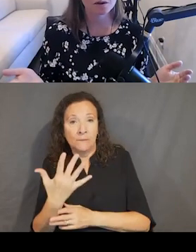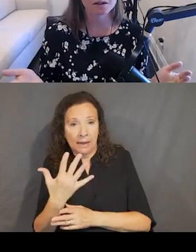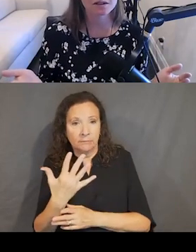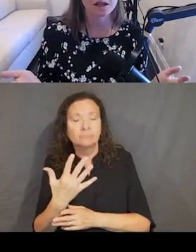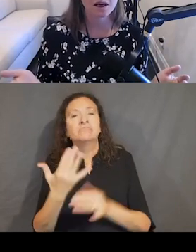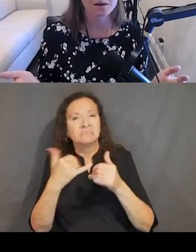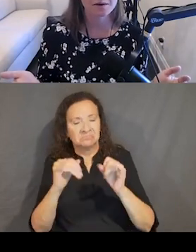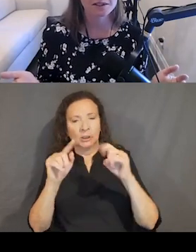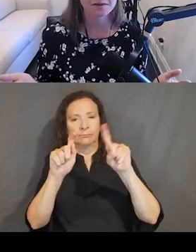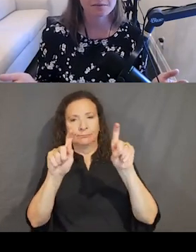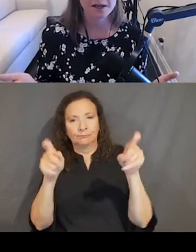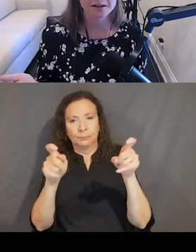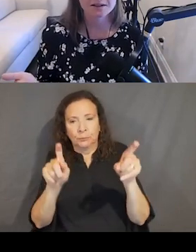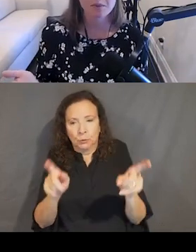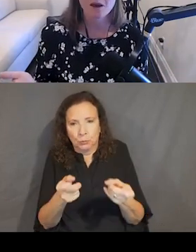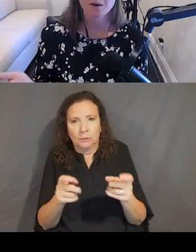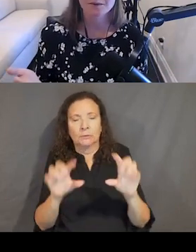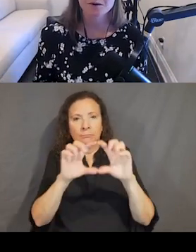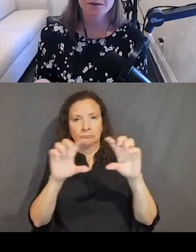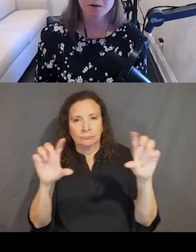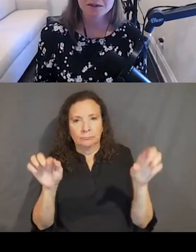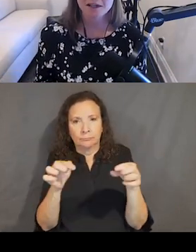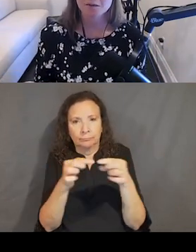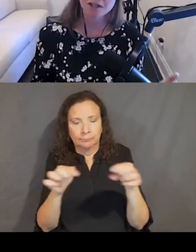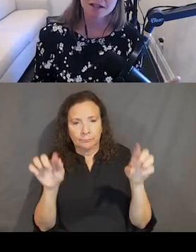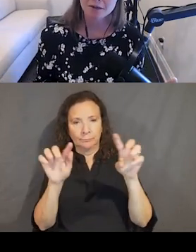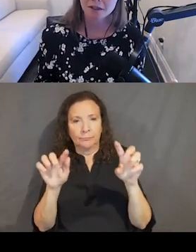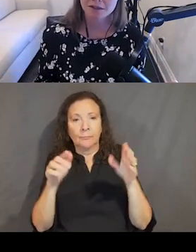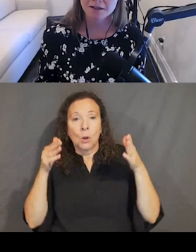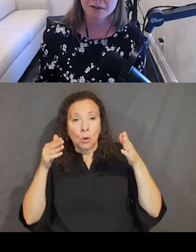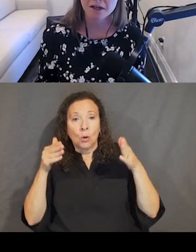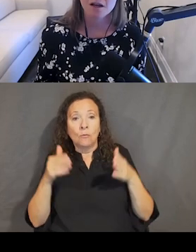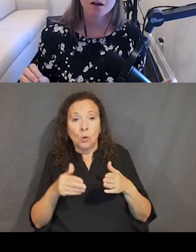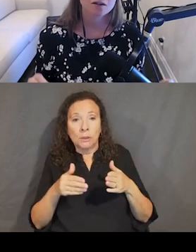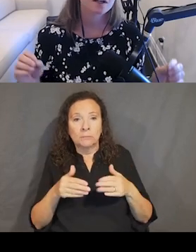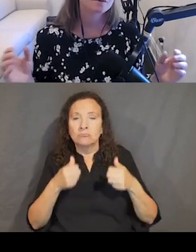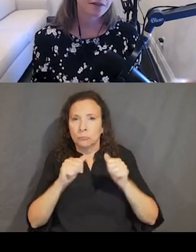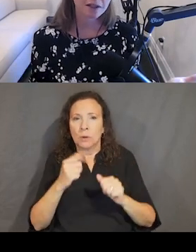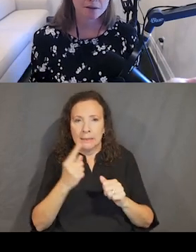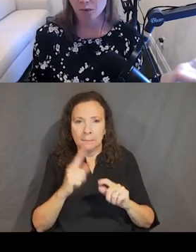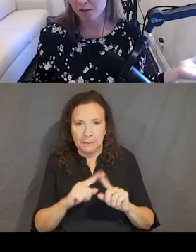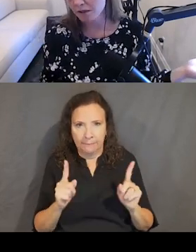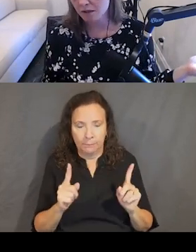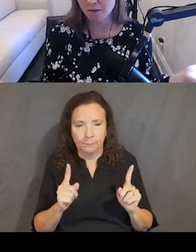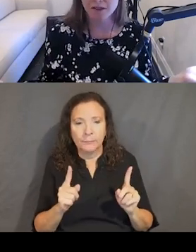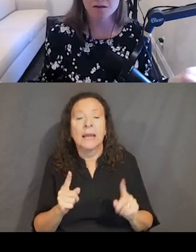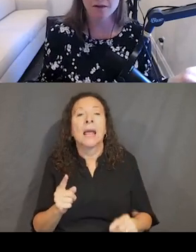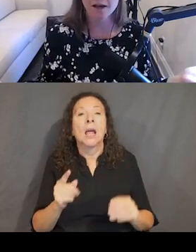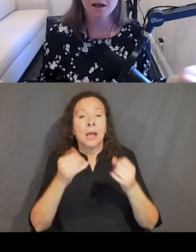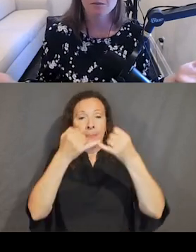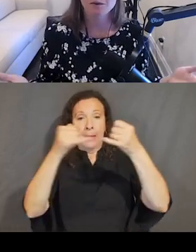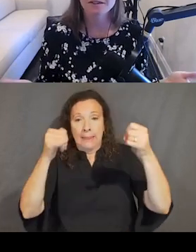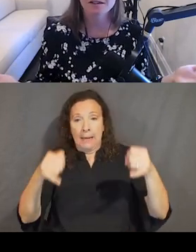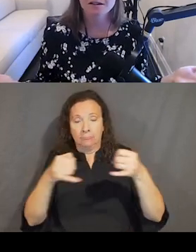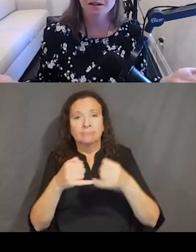rounding the corners from the default parent. But when we go to the focus state, we're trying something a little bit different. Not only are we thickening the border because we can do